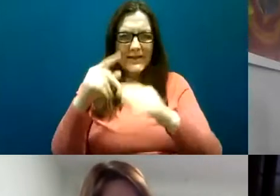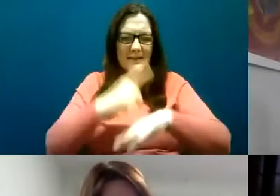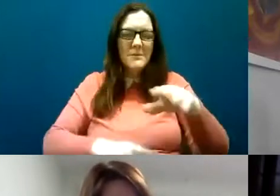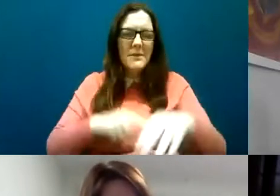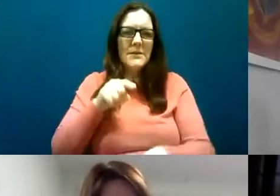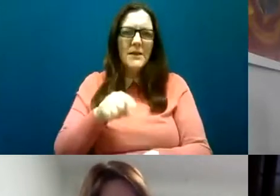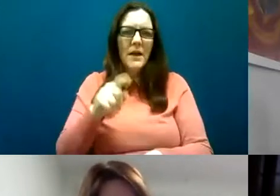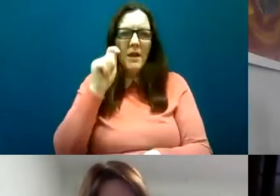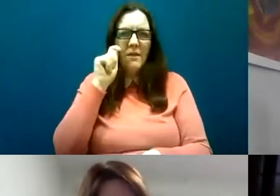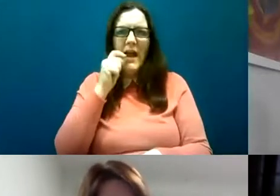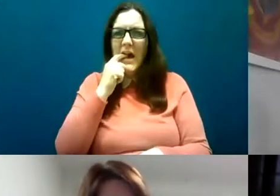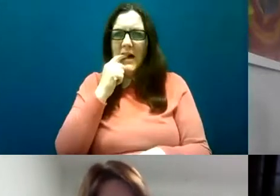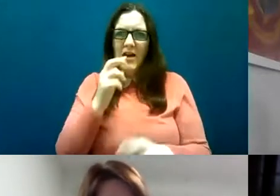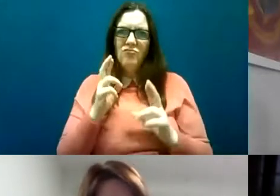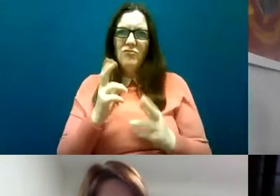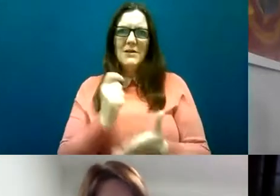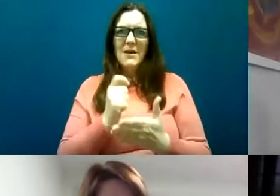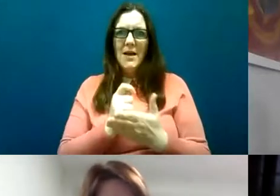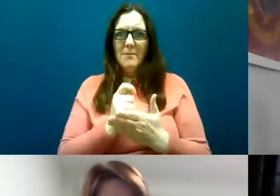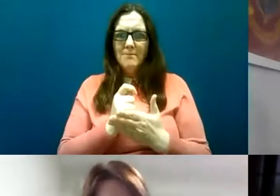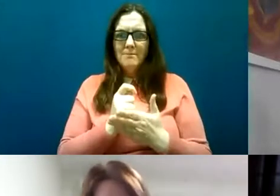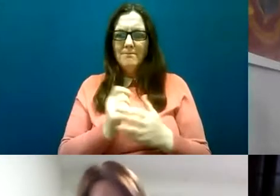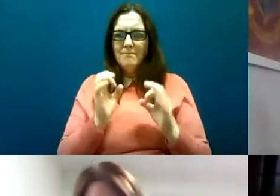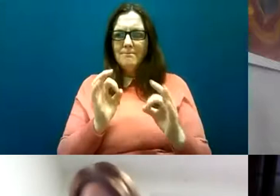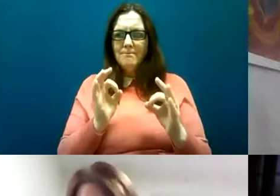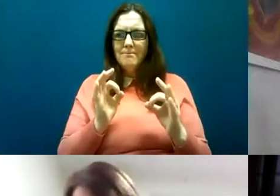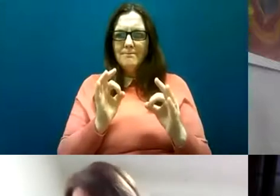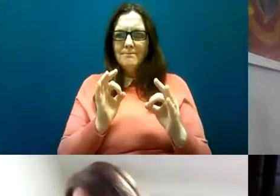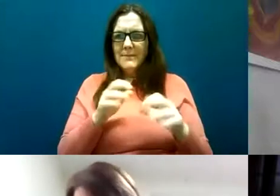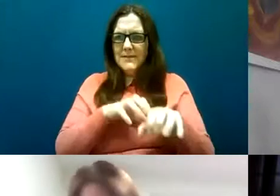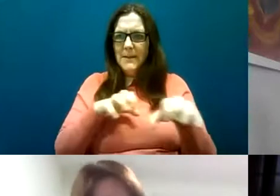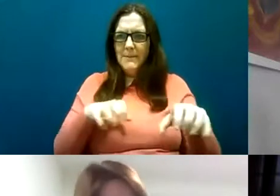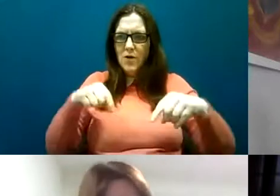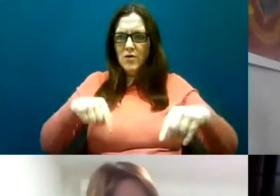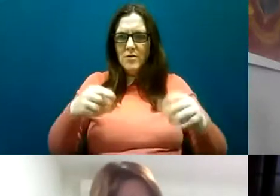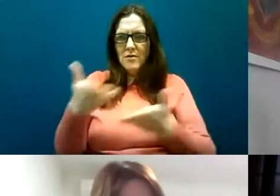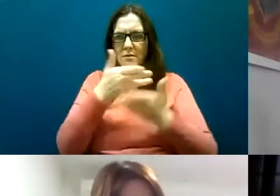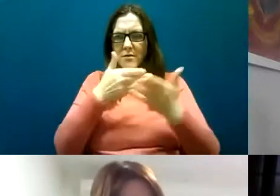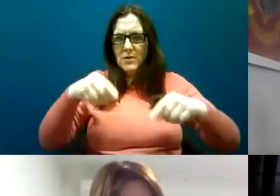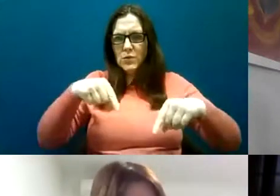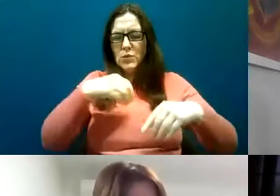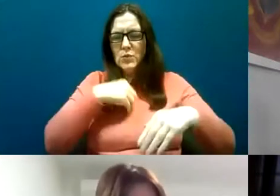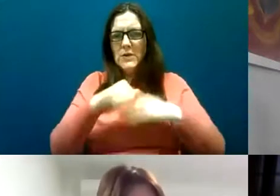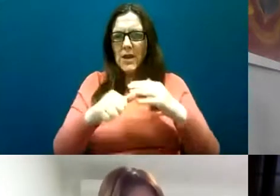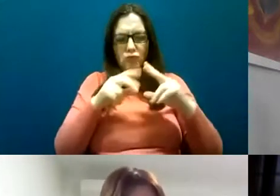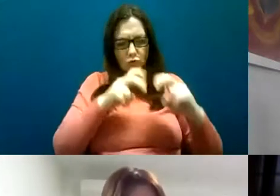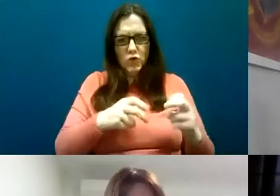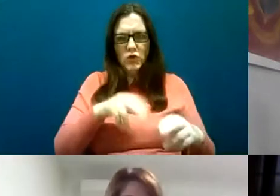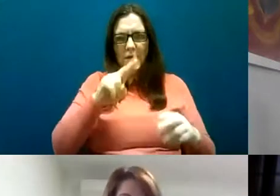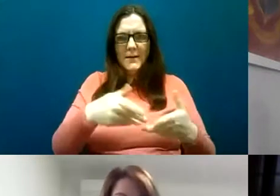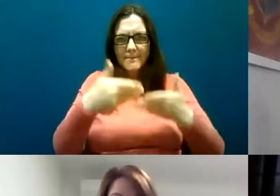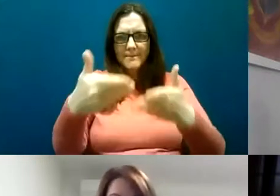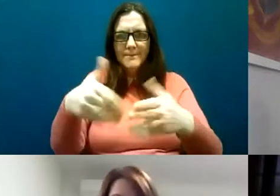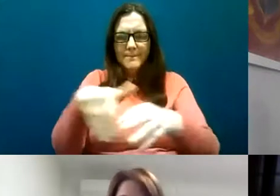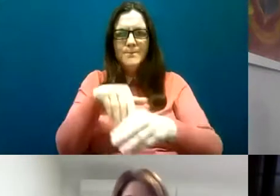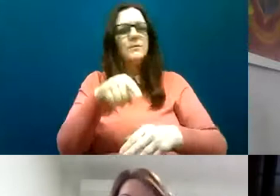very it's a very timely intervention very timely seminar today and timely research as well that can feed into that and I think there's a